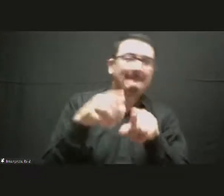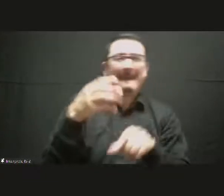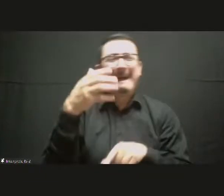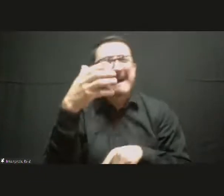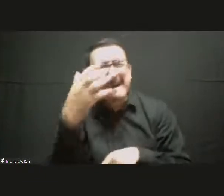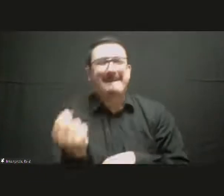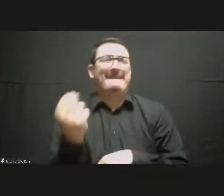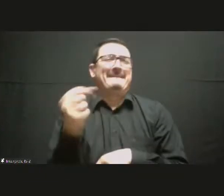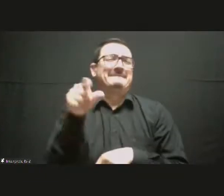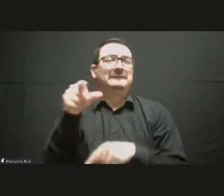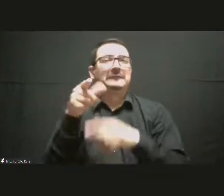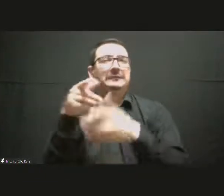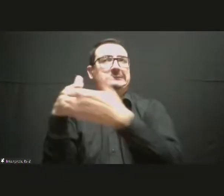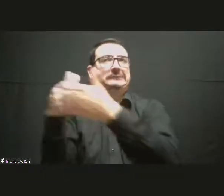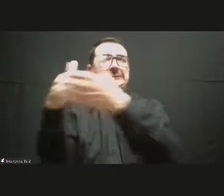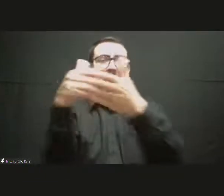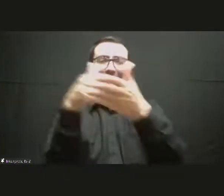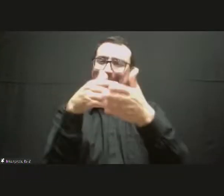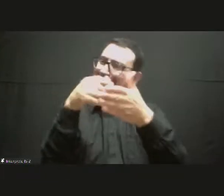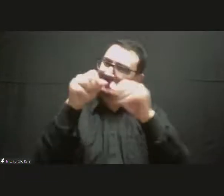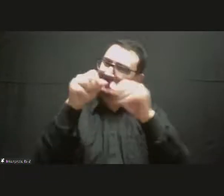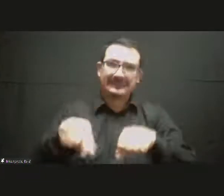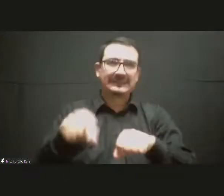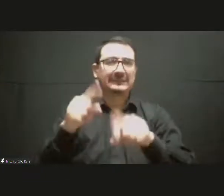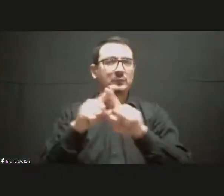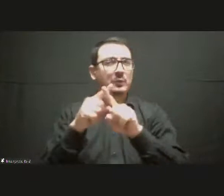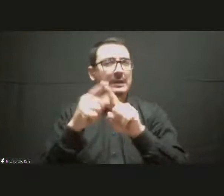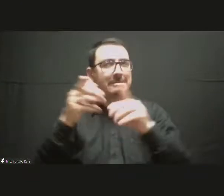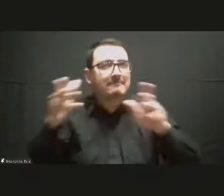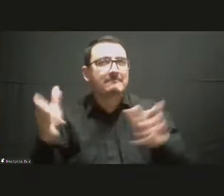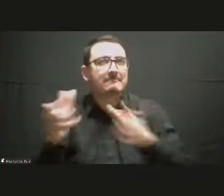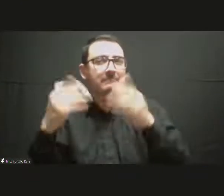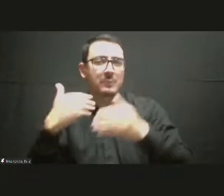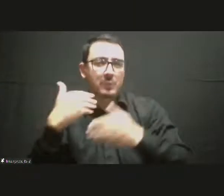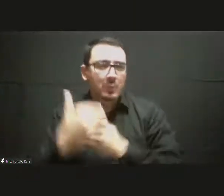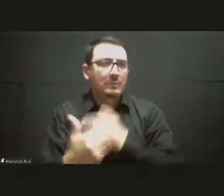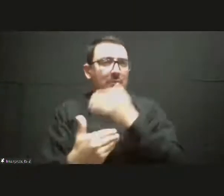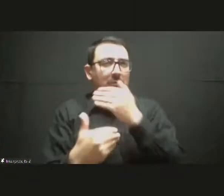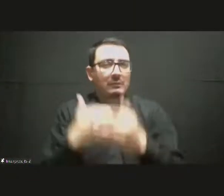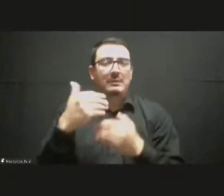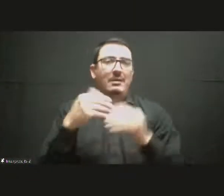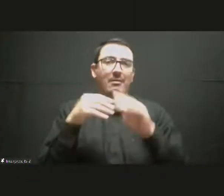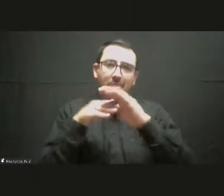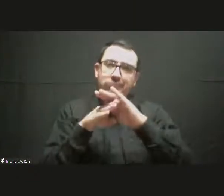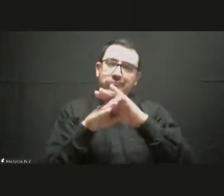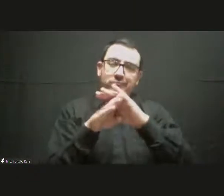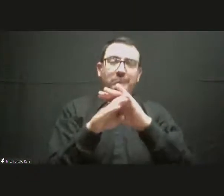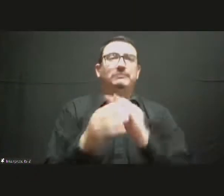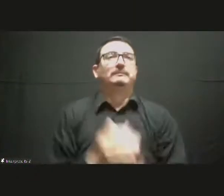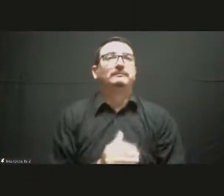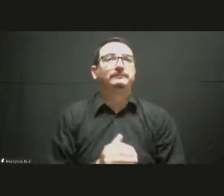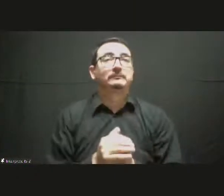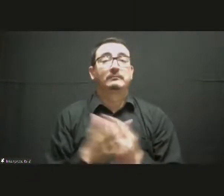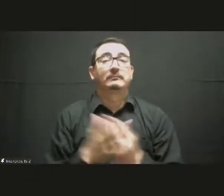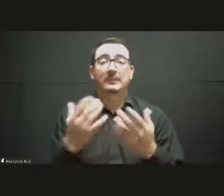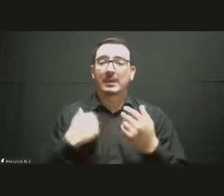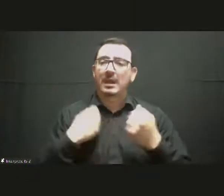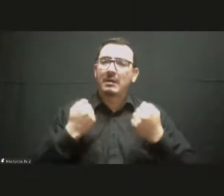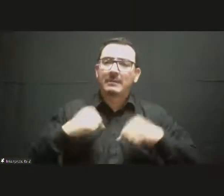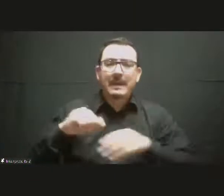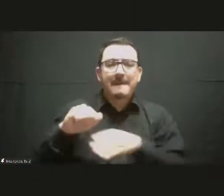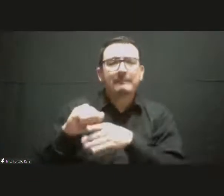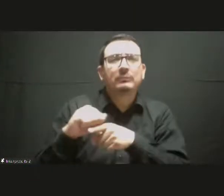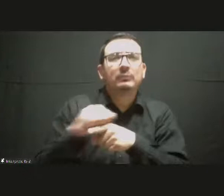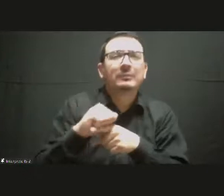with practical exercises is very important infrastructure places where culture and creativity